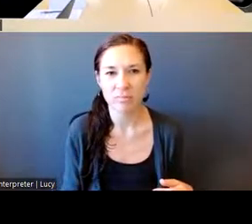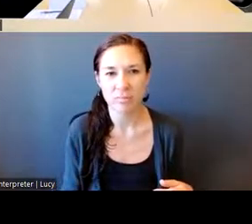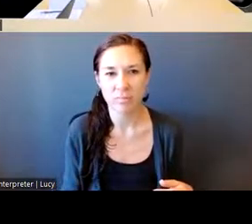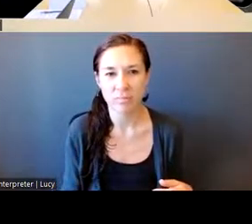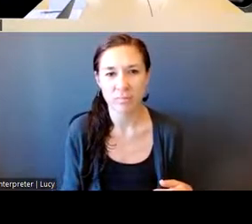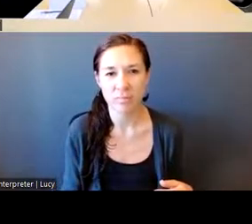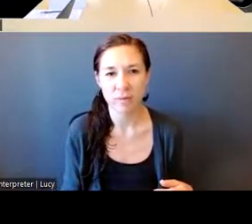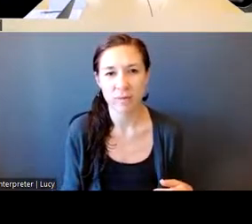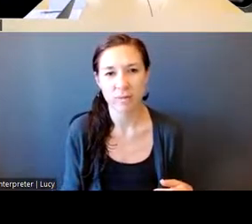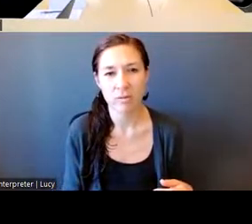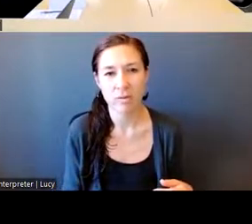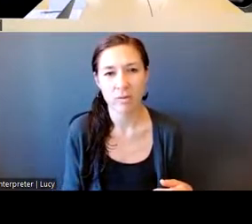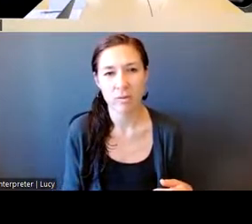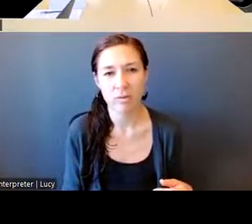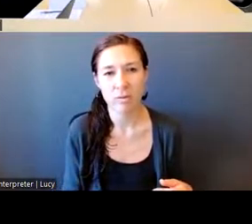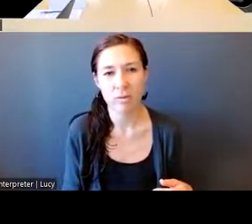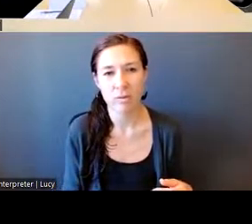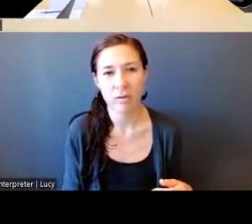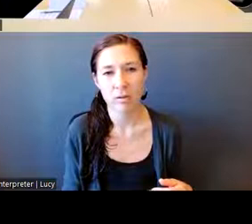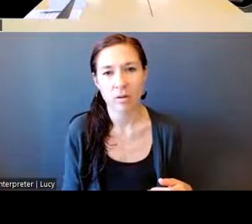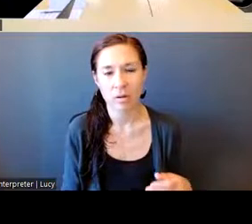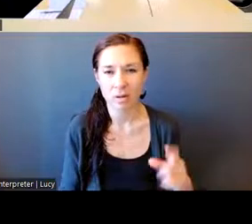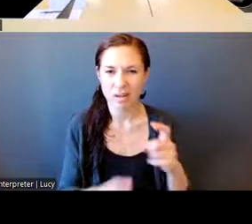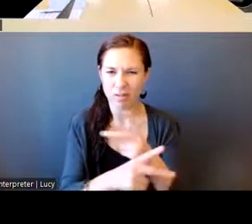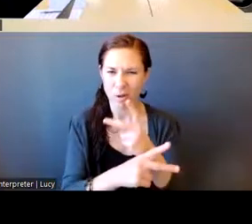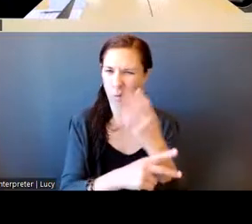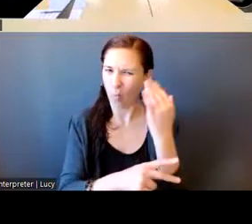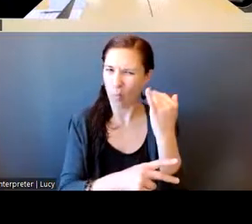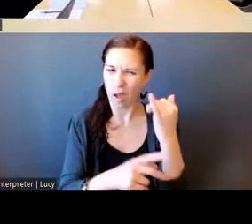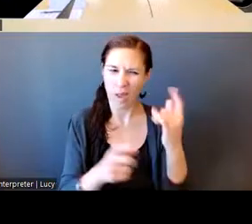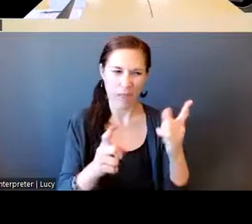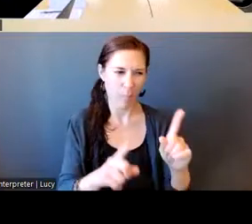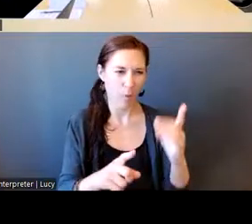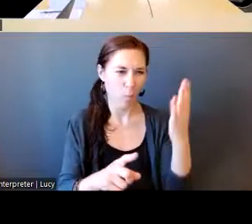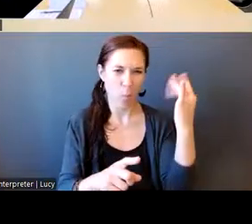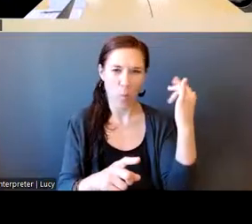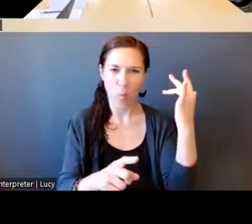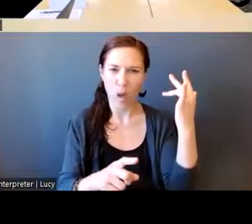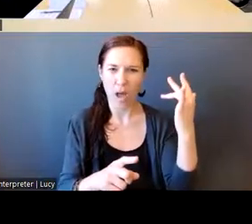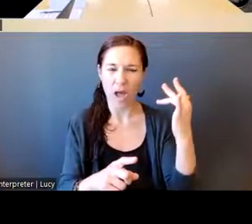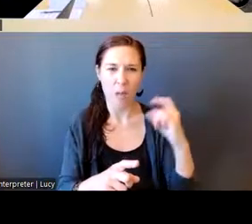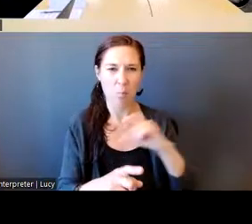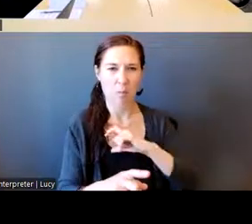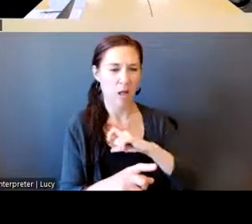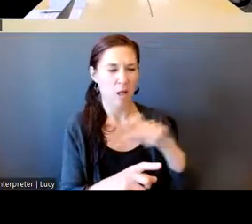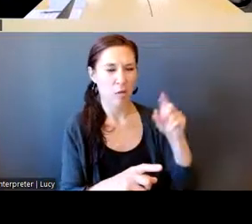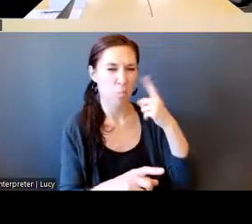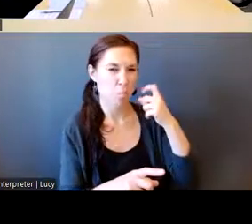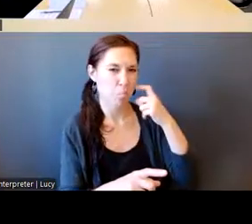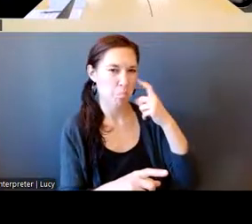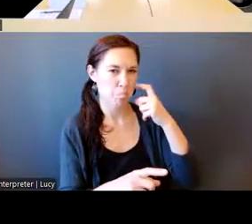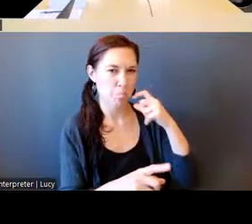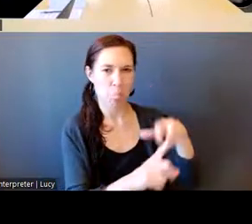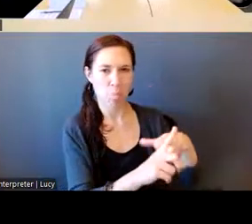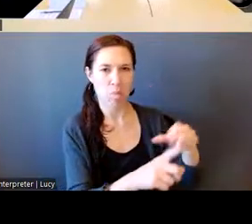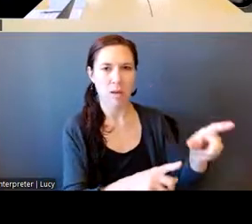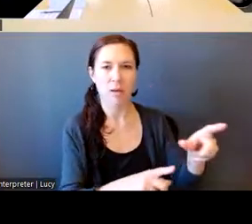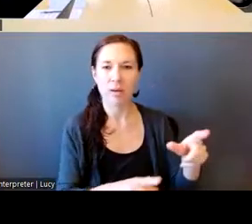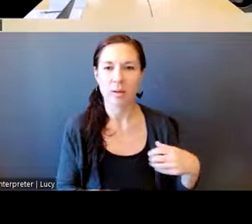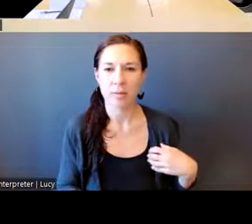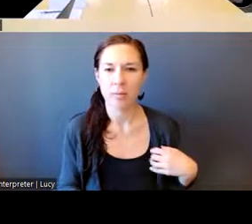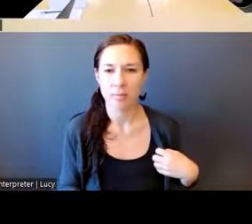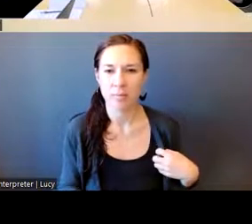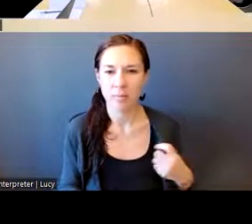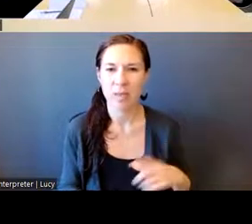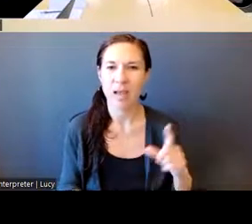and start having these positive conversations and with them and opening up this office for them to come in here and